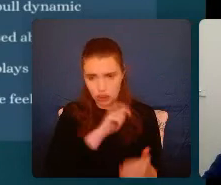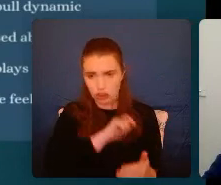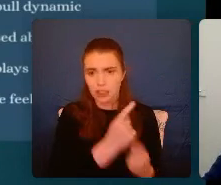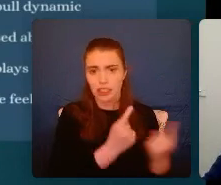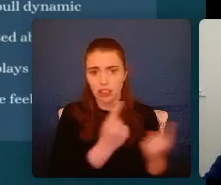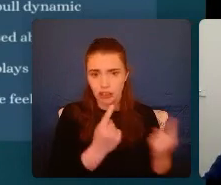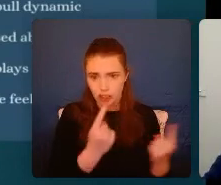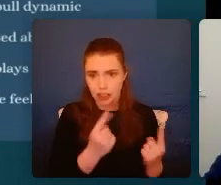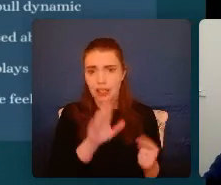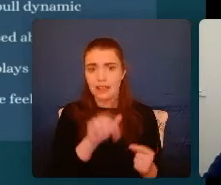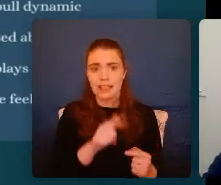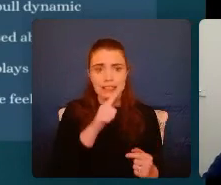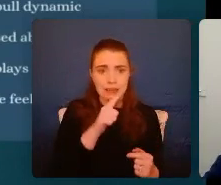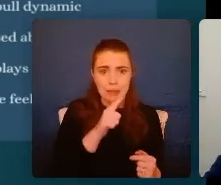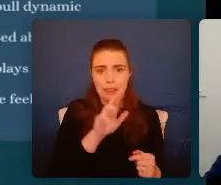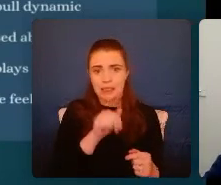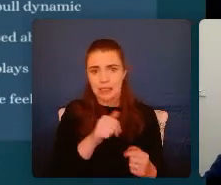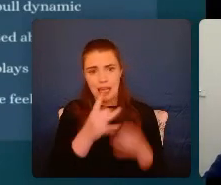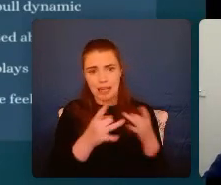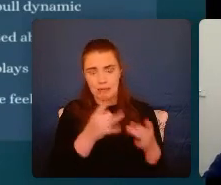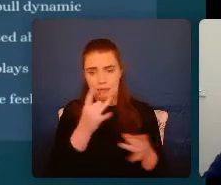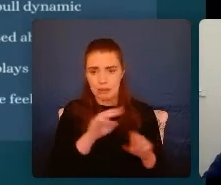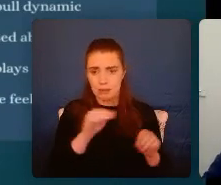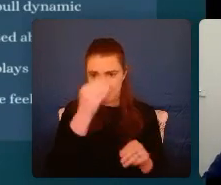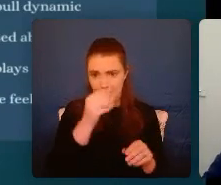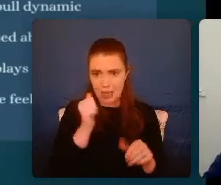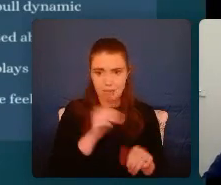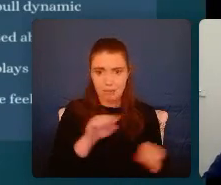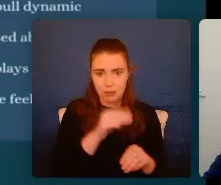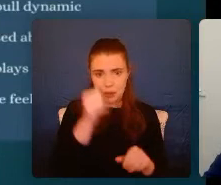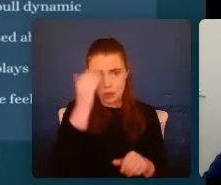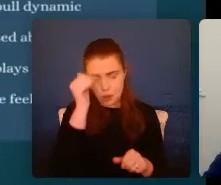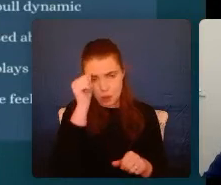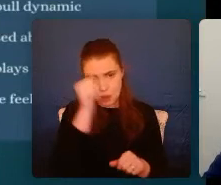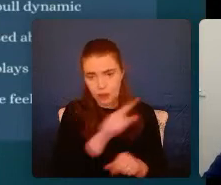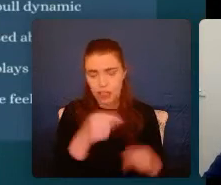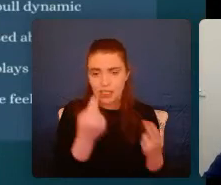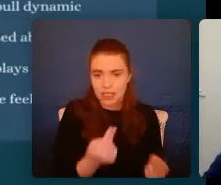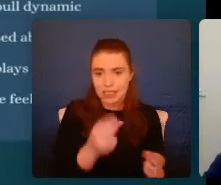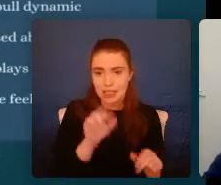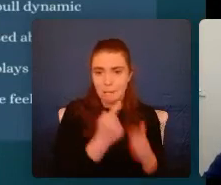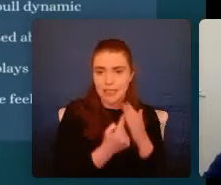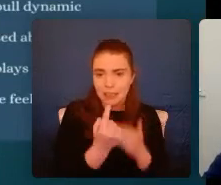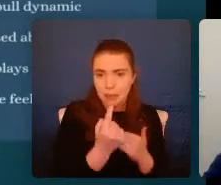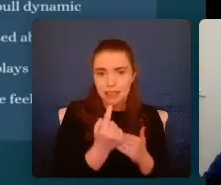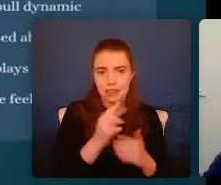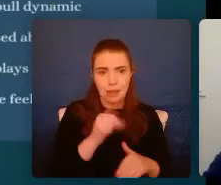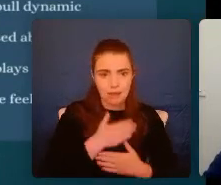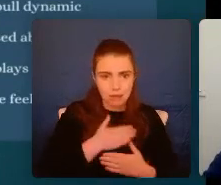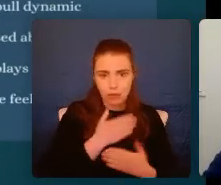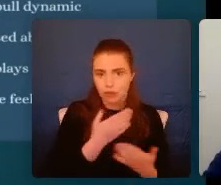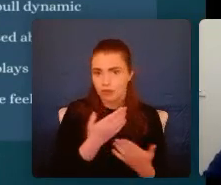They can speak and make their needs known quite easily. They can tune into emotions, be dependent, have people with self-esteem.